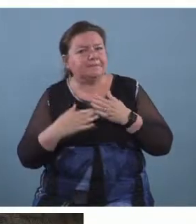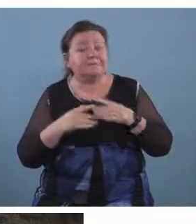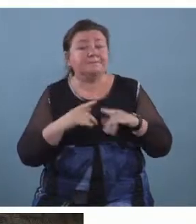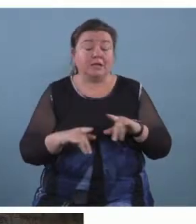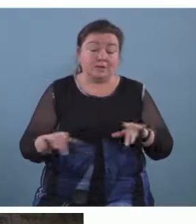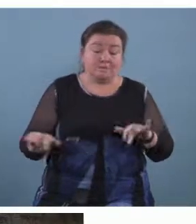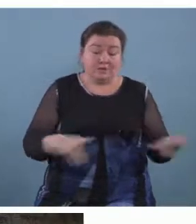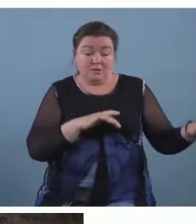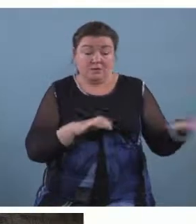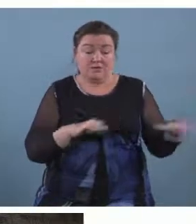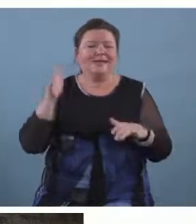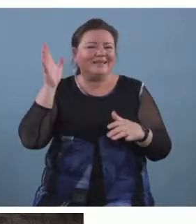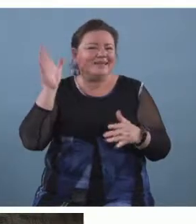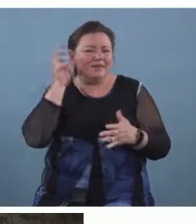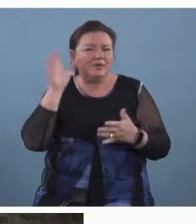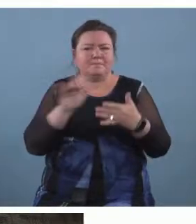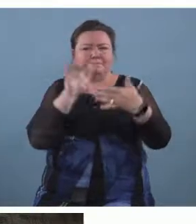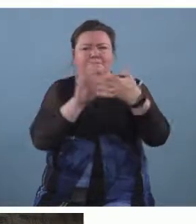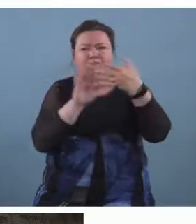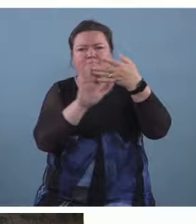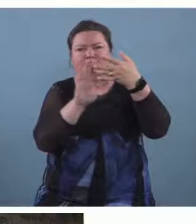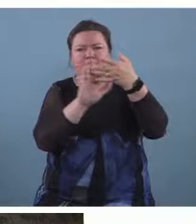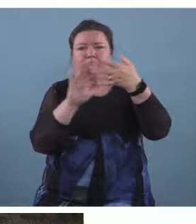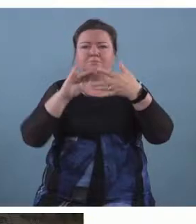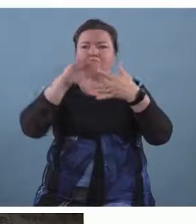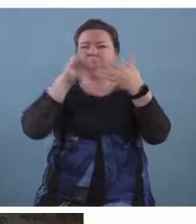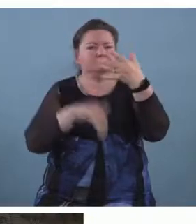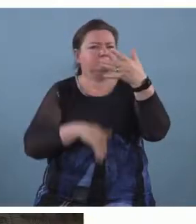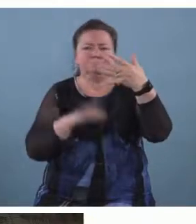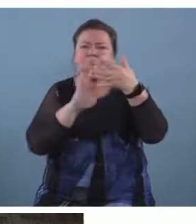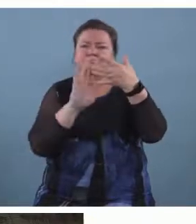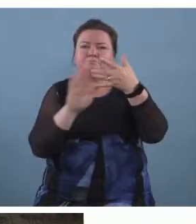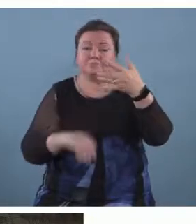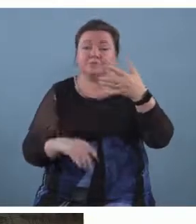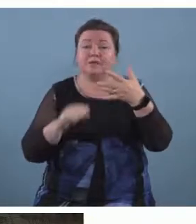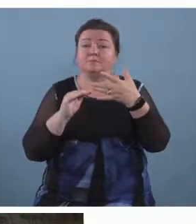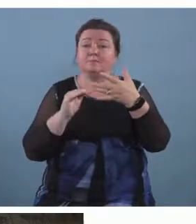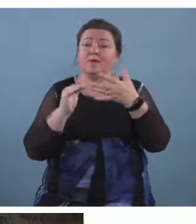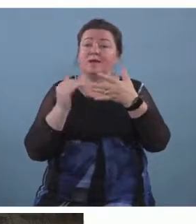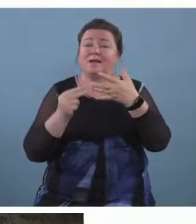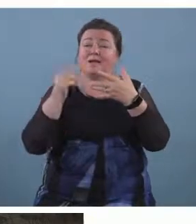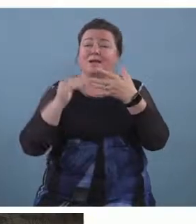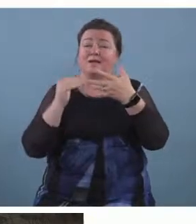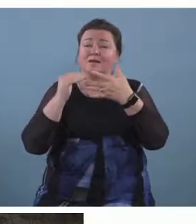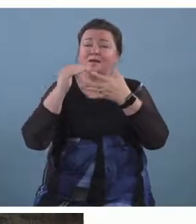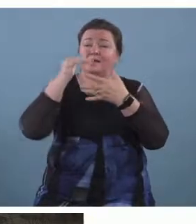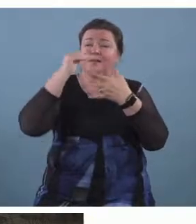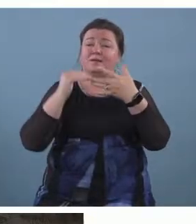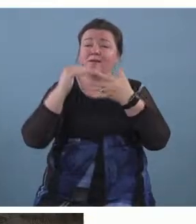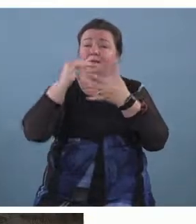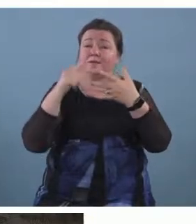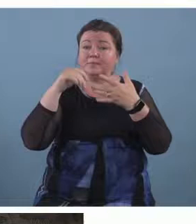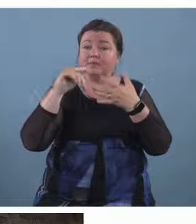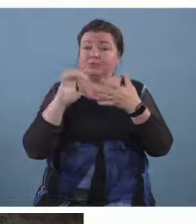hear the mid-range and the further i go towards the top end the the pitch clarity um